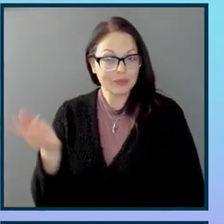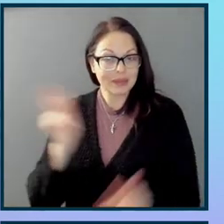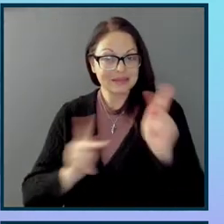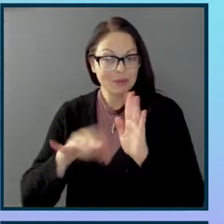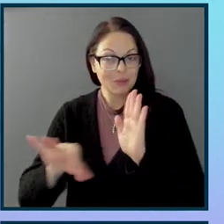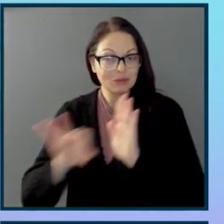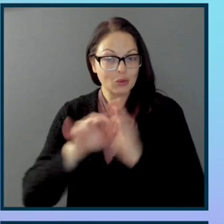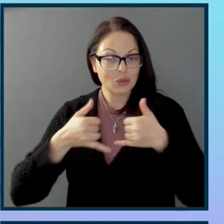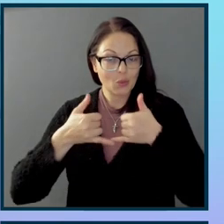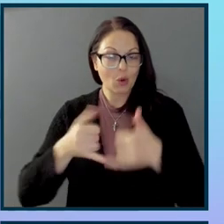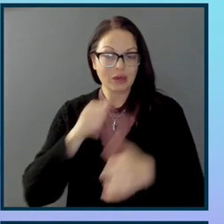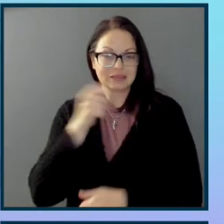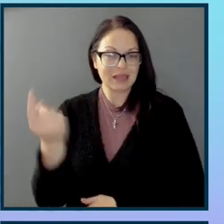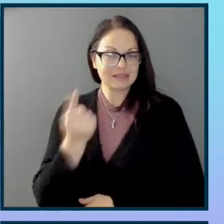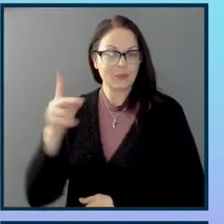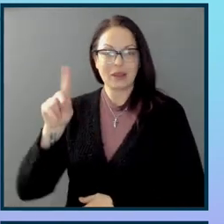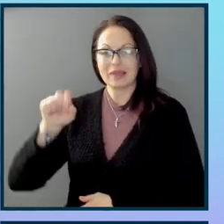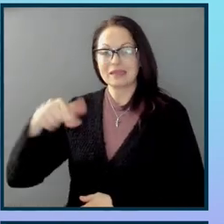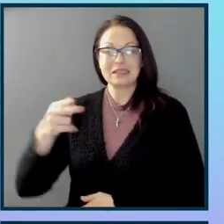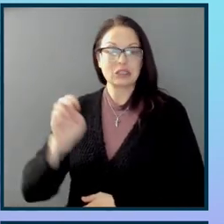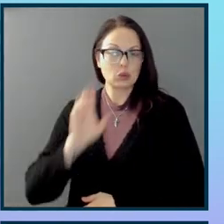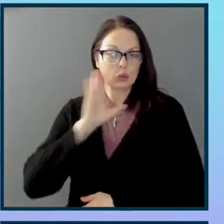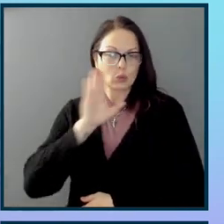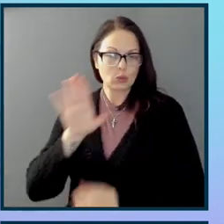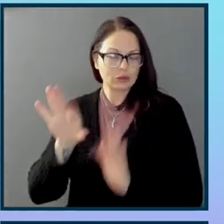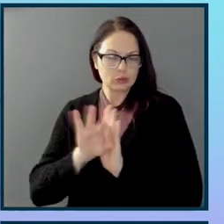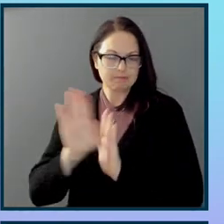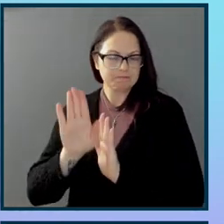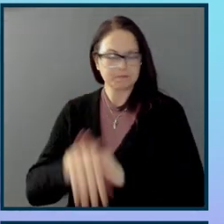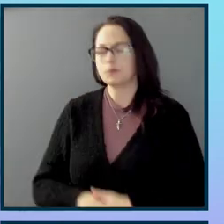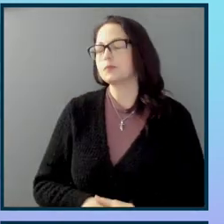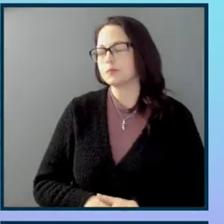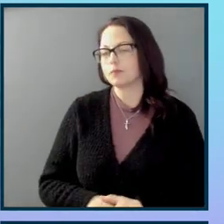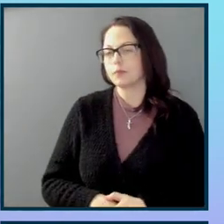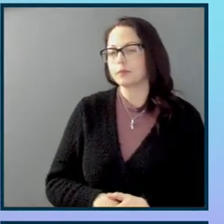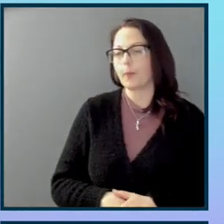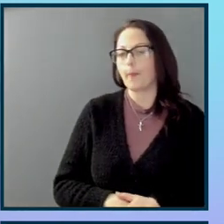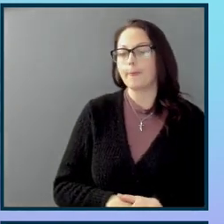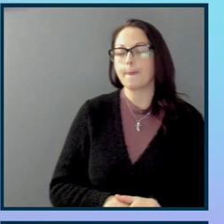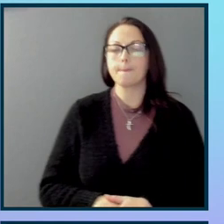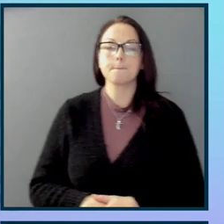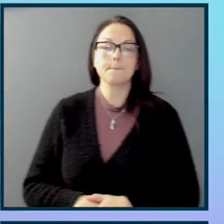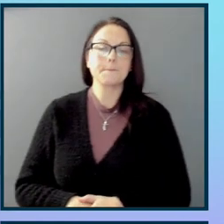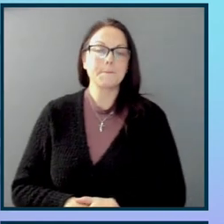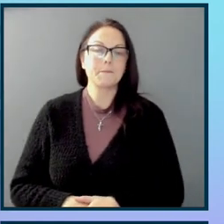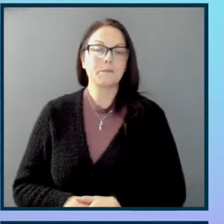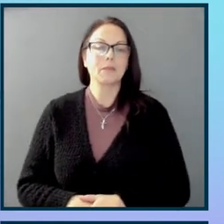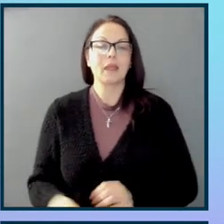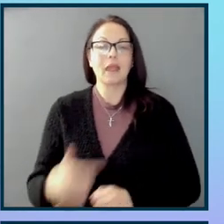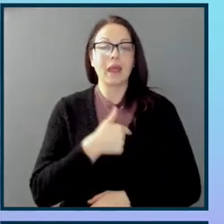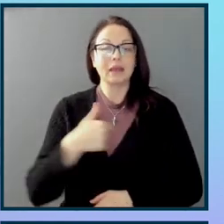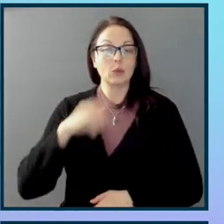award. It's not something that DQ is going to choose, really. And we will be sharing the